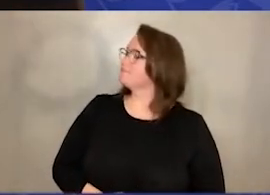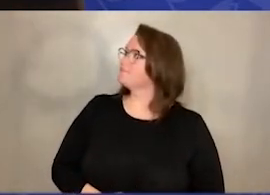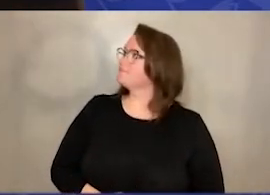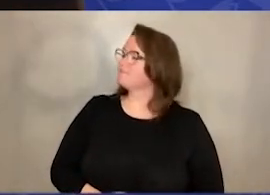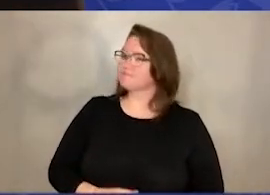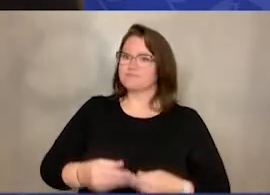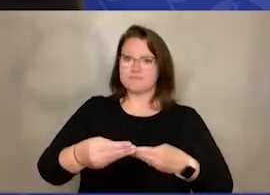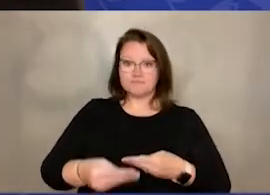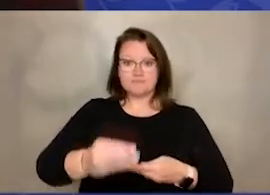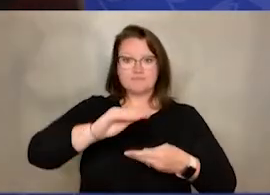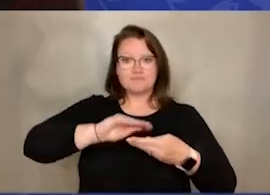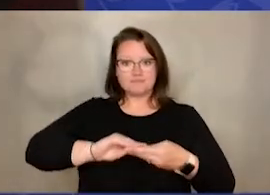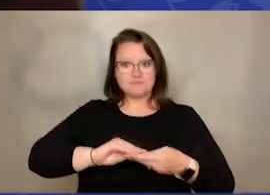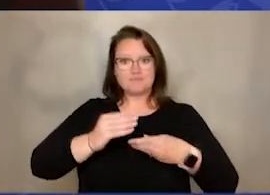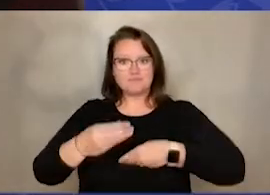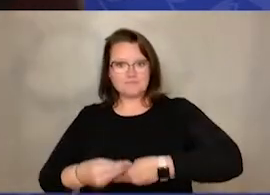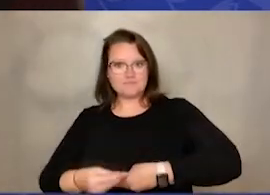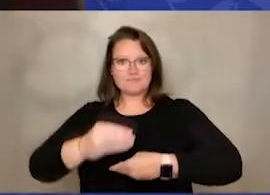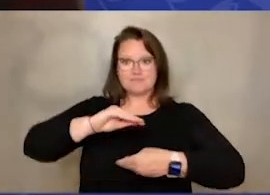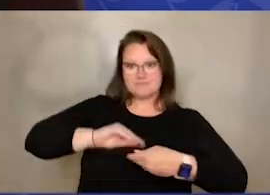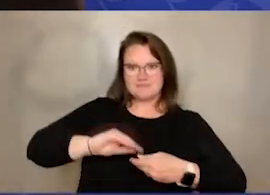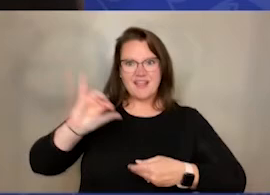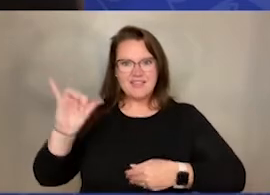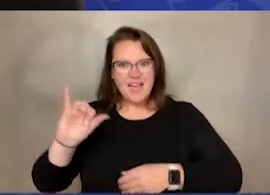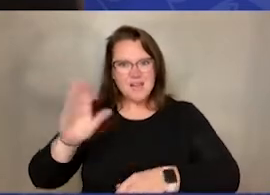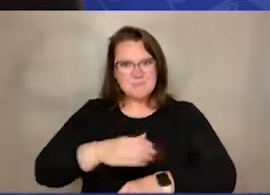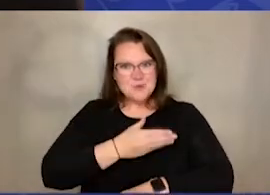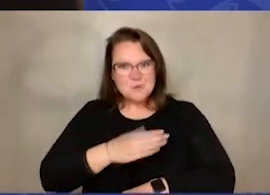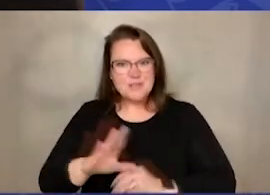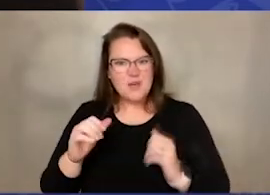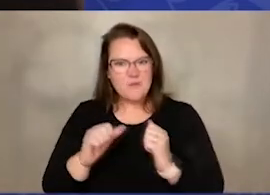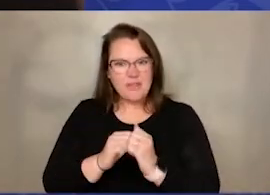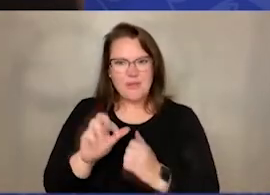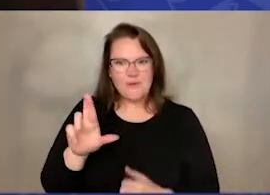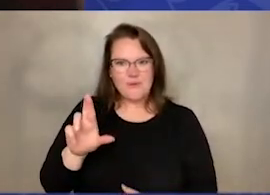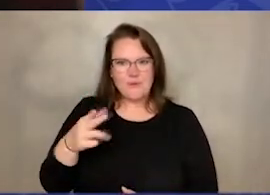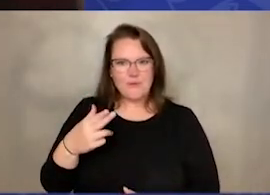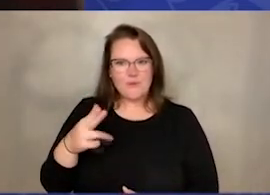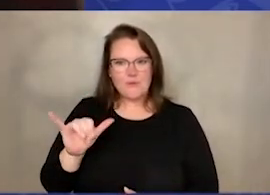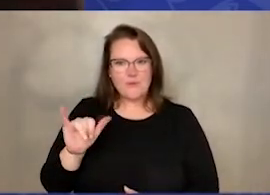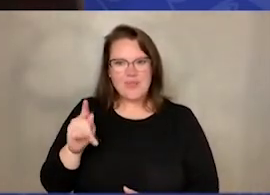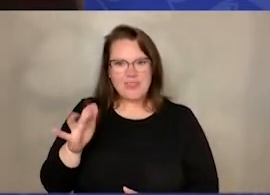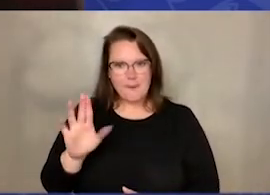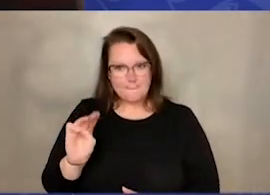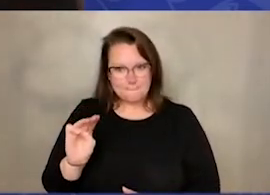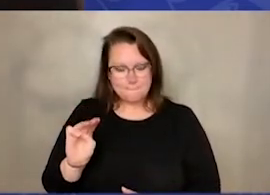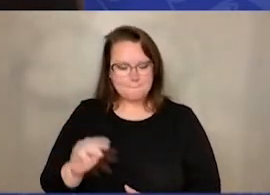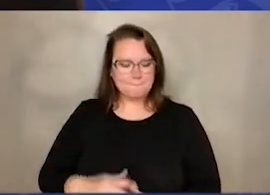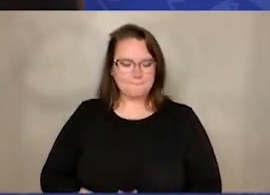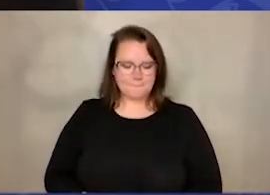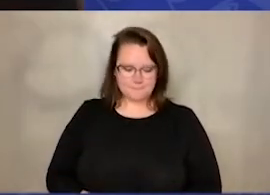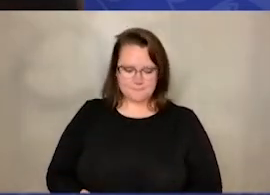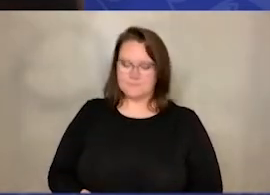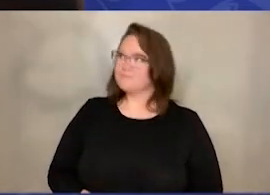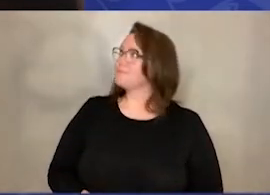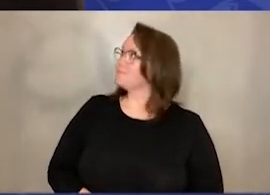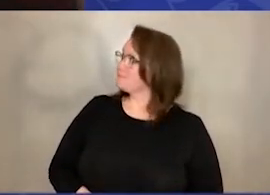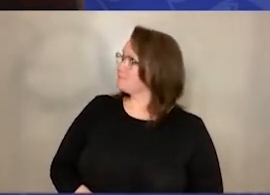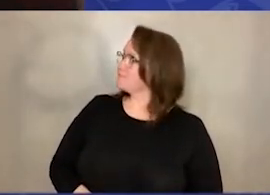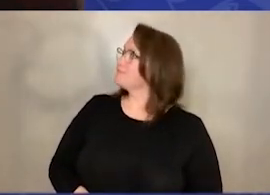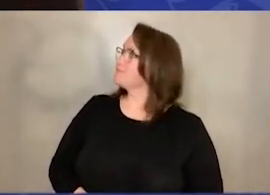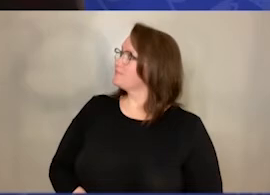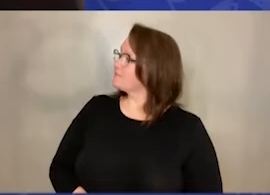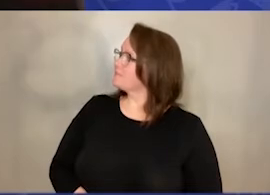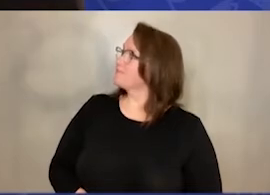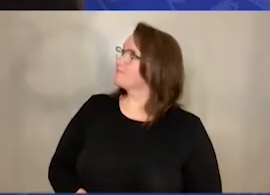Shout out to all of the music teachers out there. Rhythm, down, twist, down, twist, down,